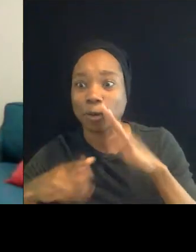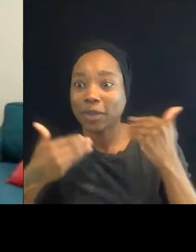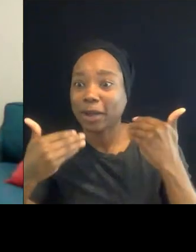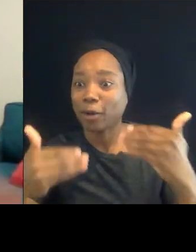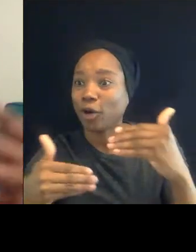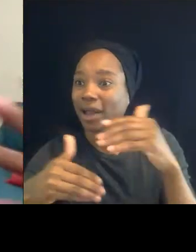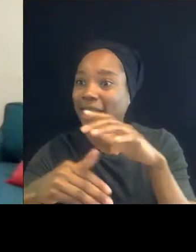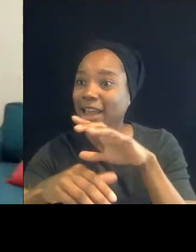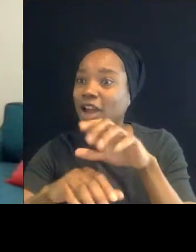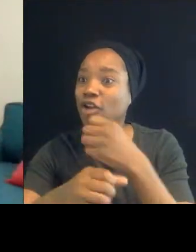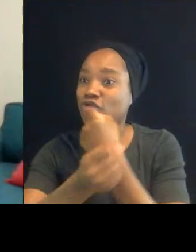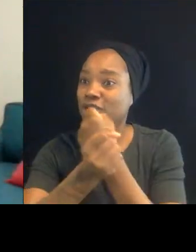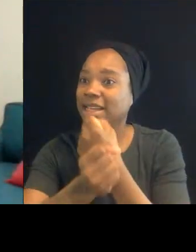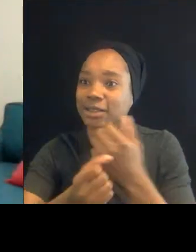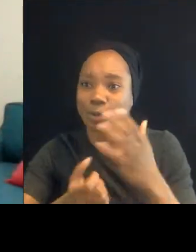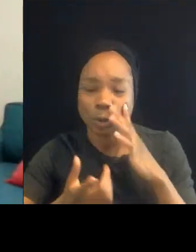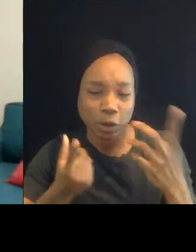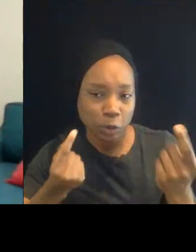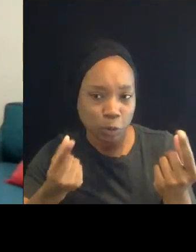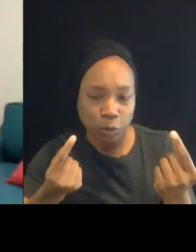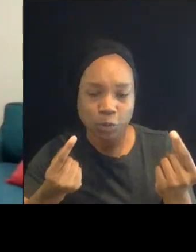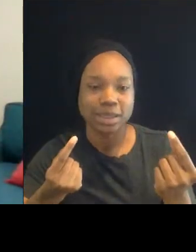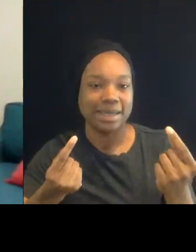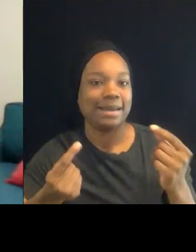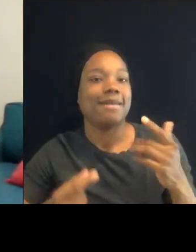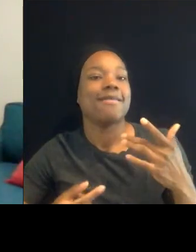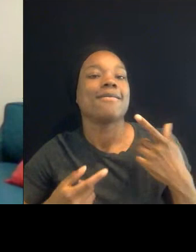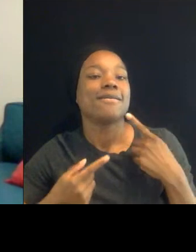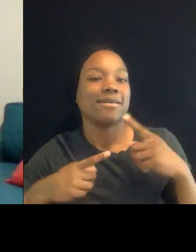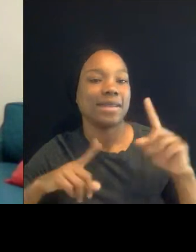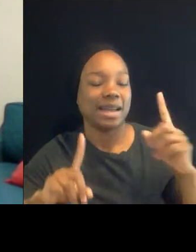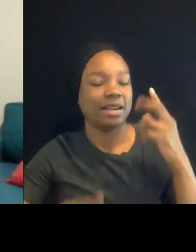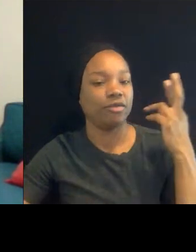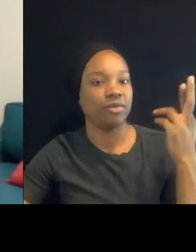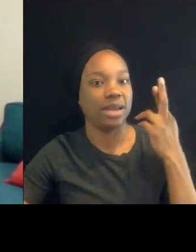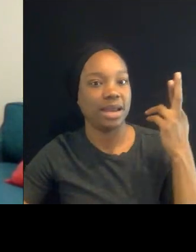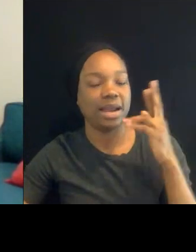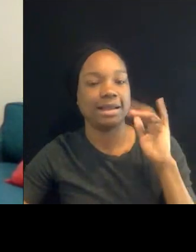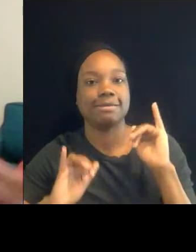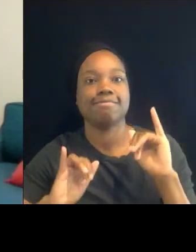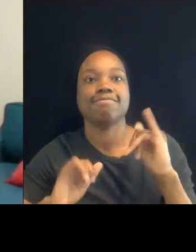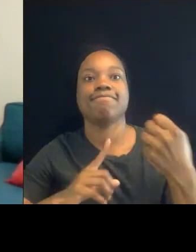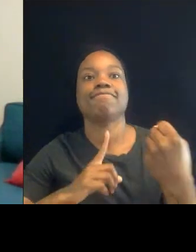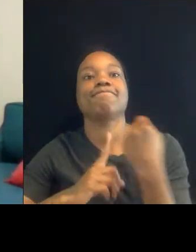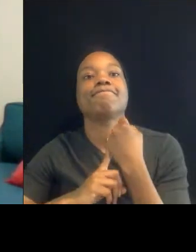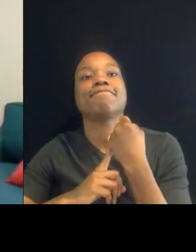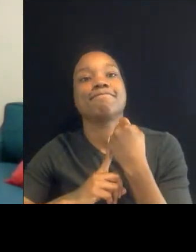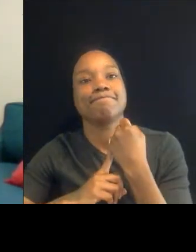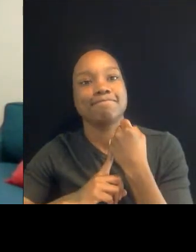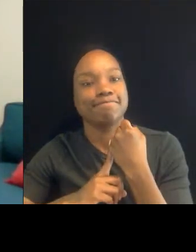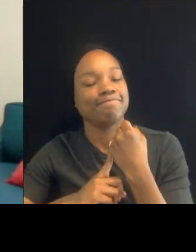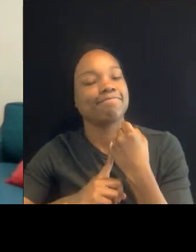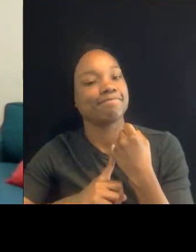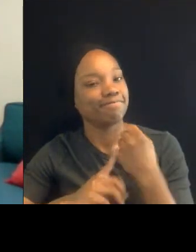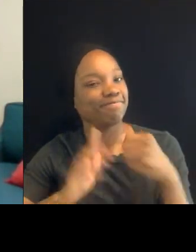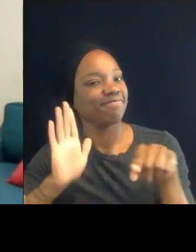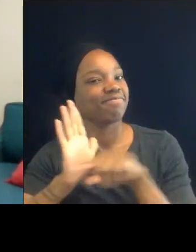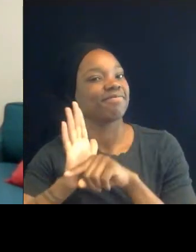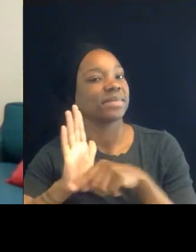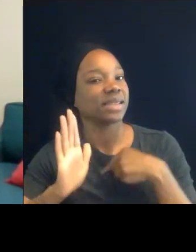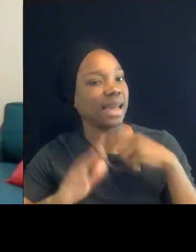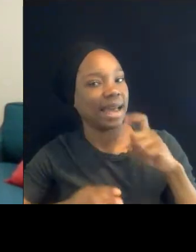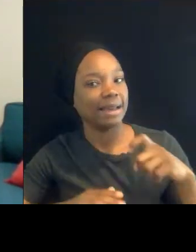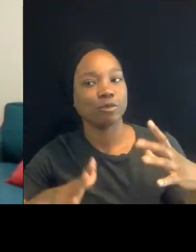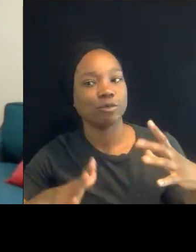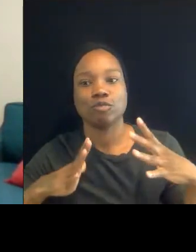started to feel like this was taking a toll on me. And I had to take a break and stop watching every single thing, stop writing